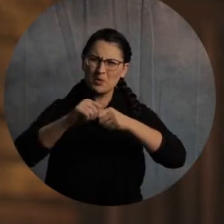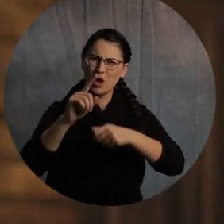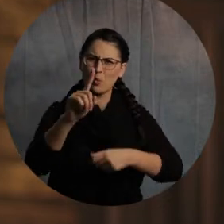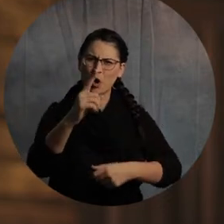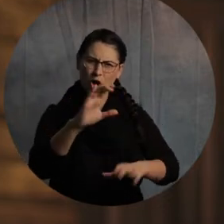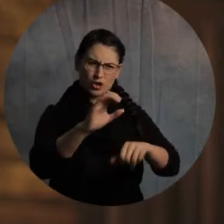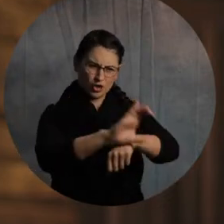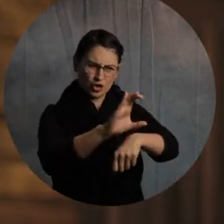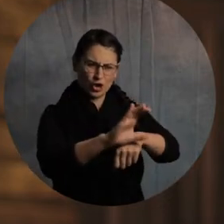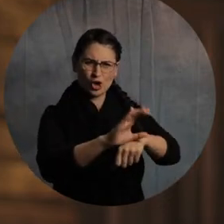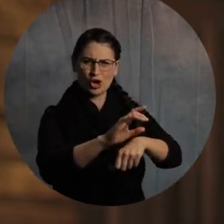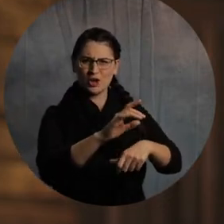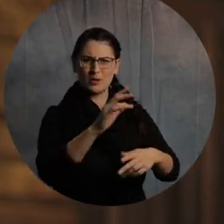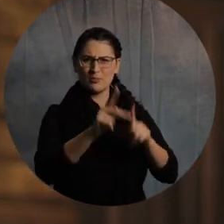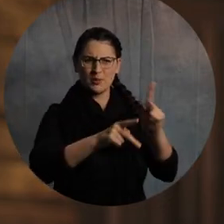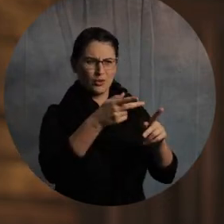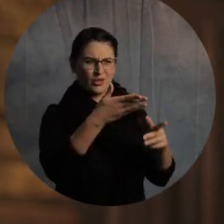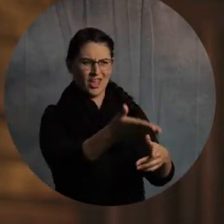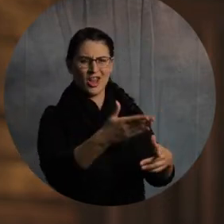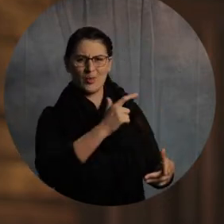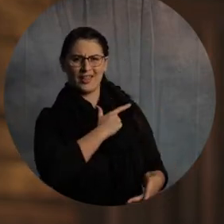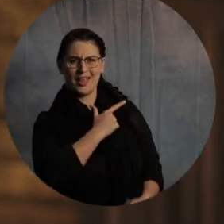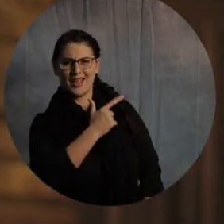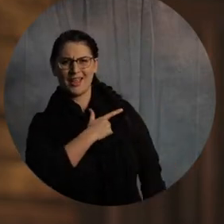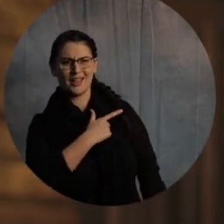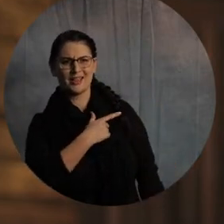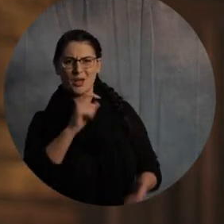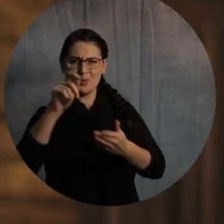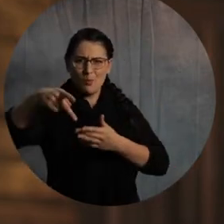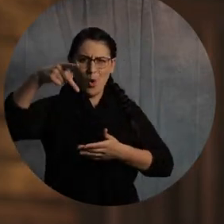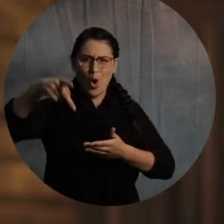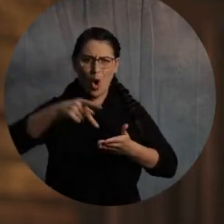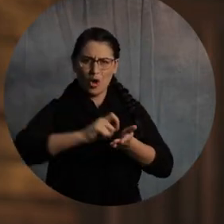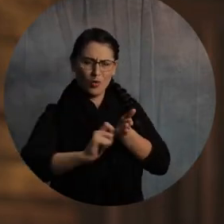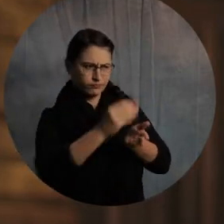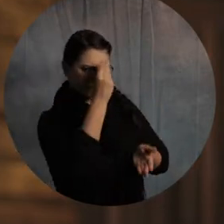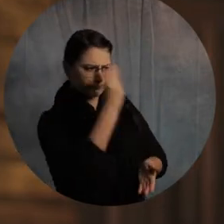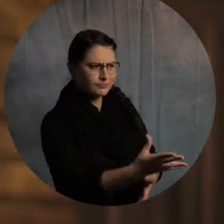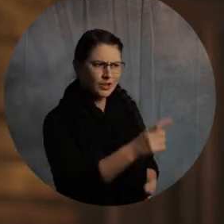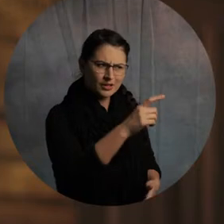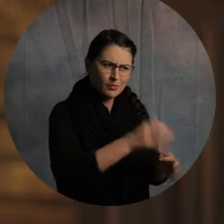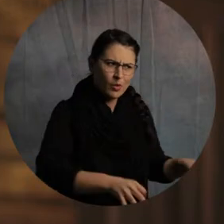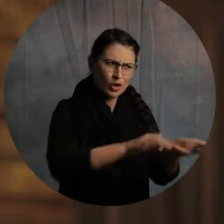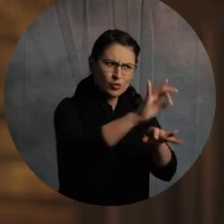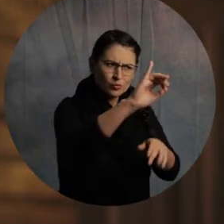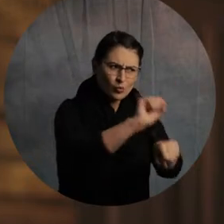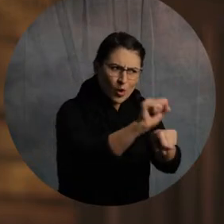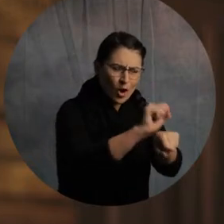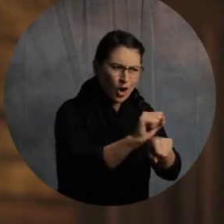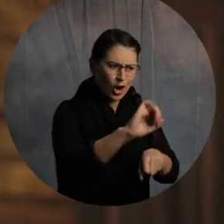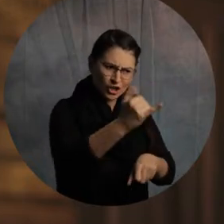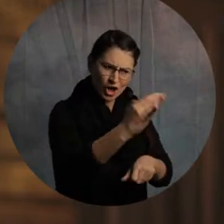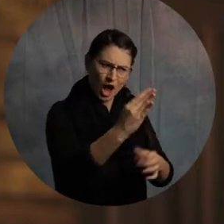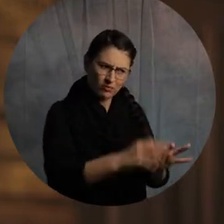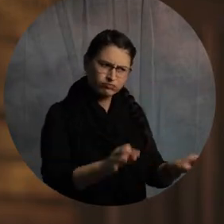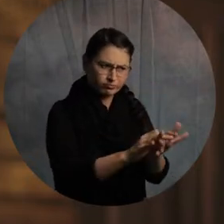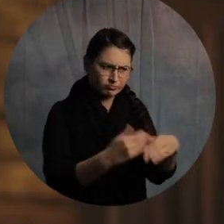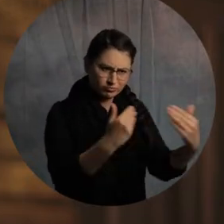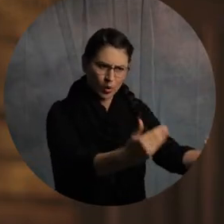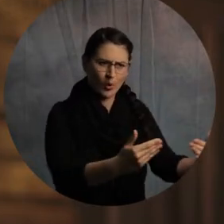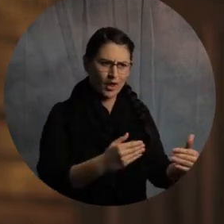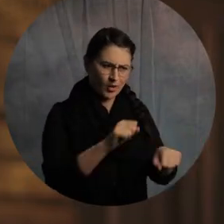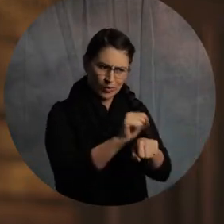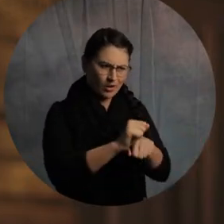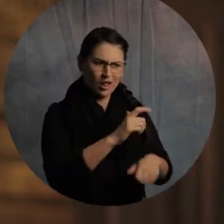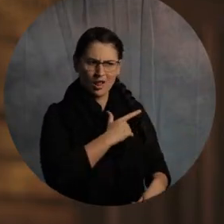get a job. All right? So, you need a job. You need to work. That does matter. Okay? That matters. Everybody, shake your head if you're with me. That